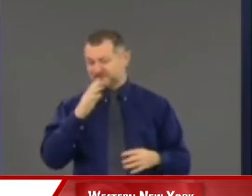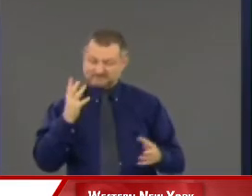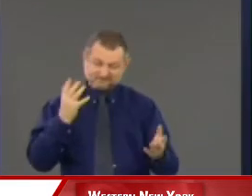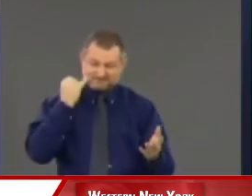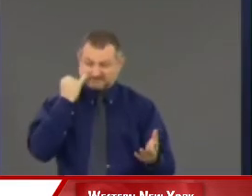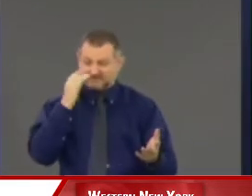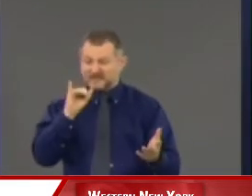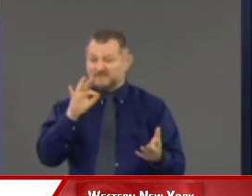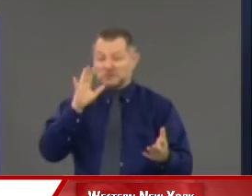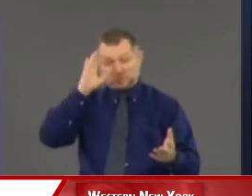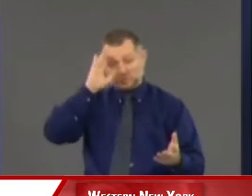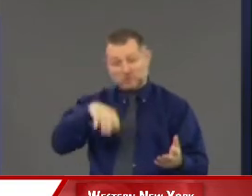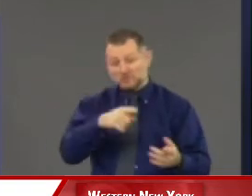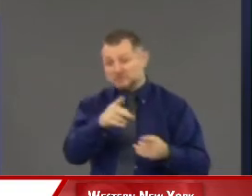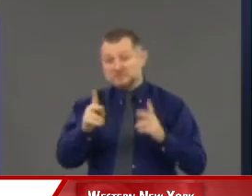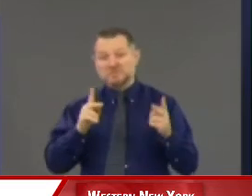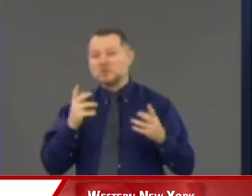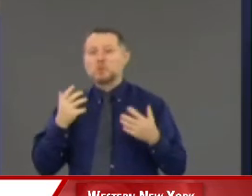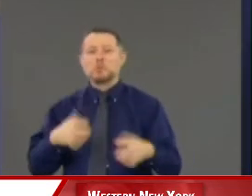want change.